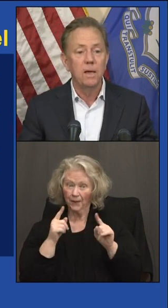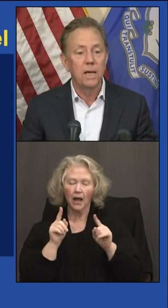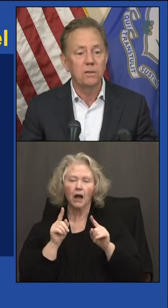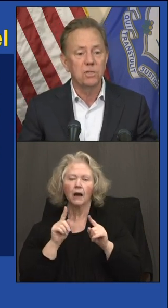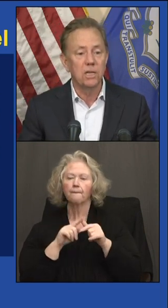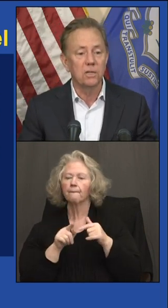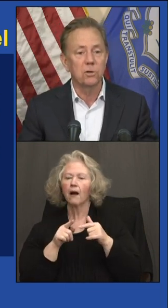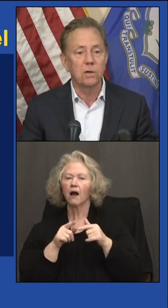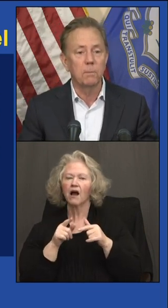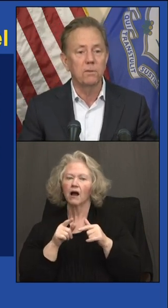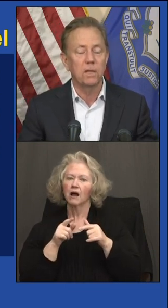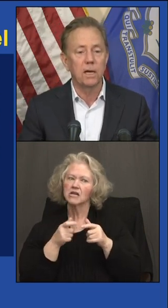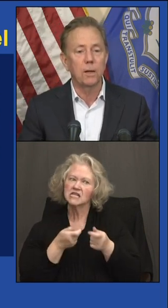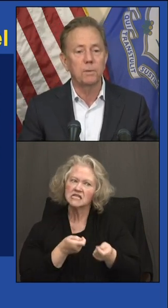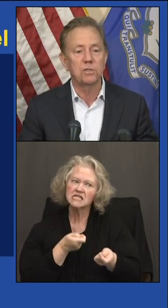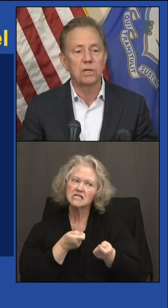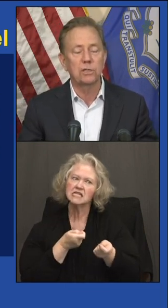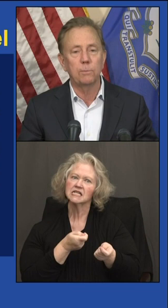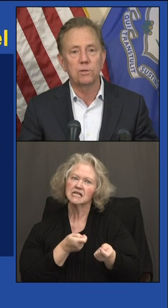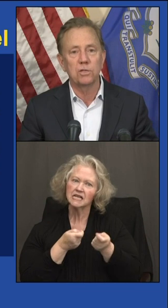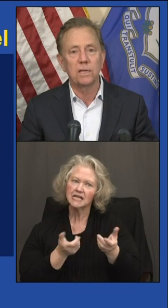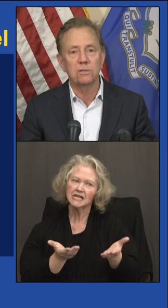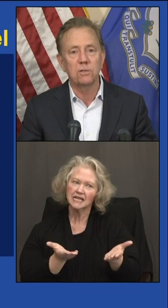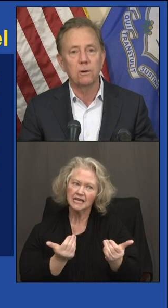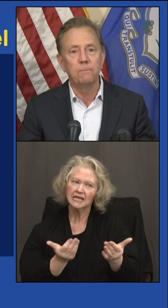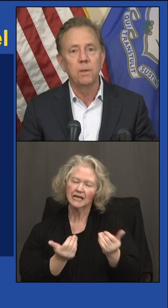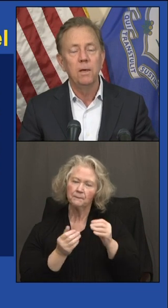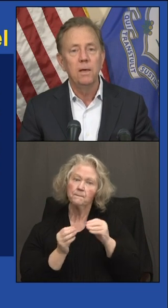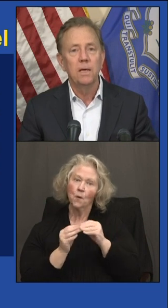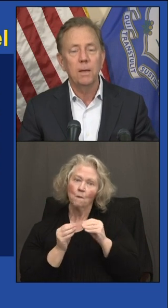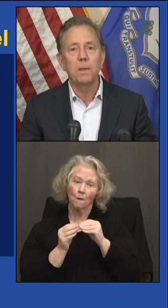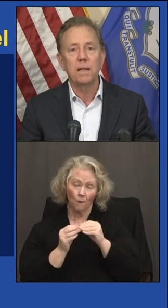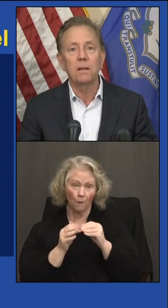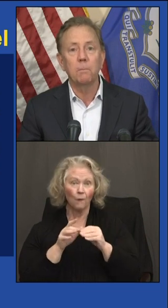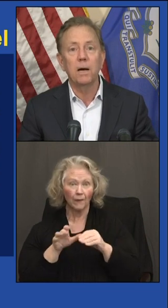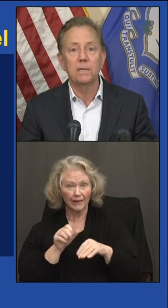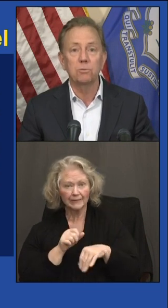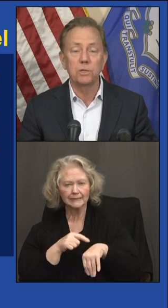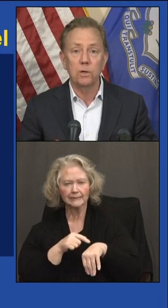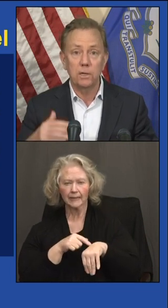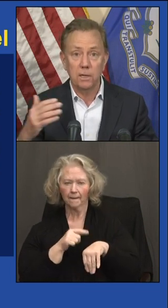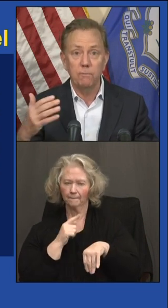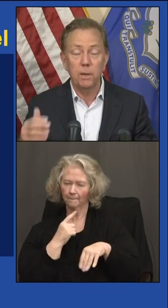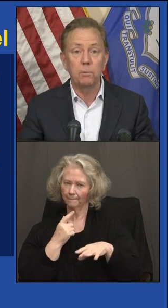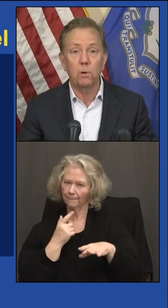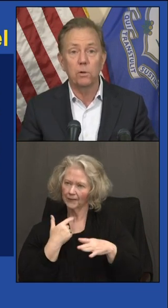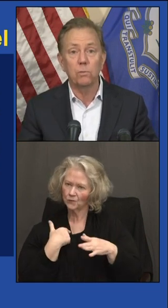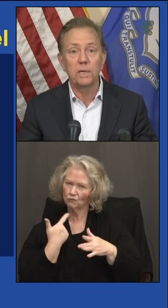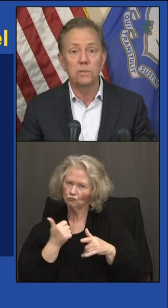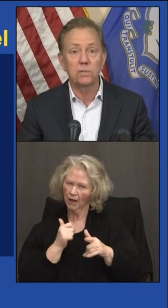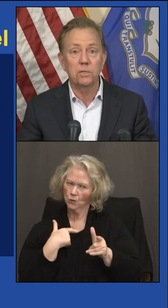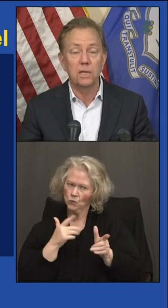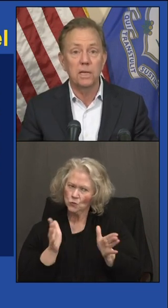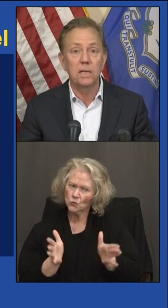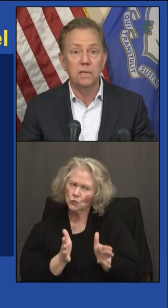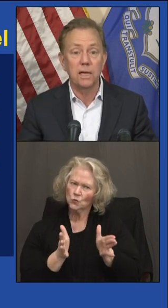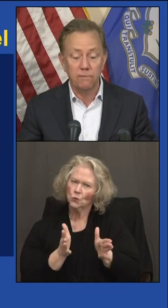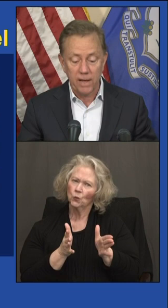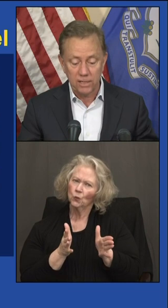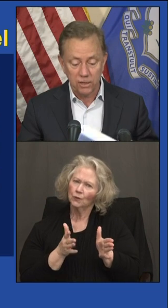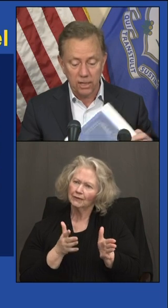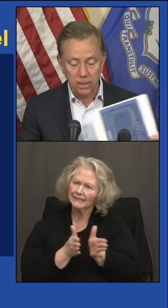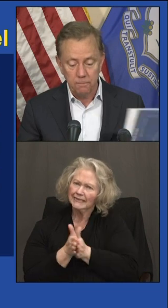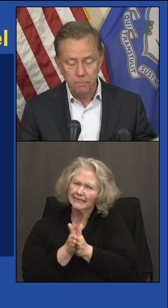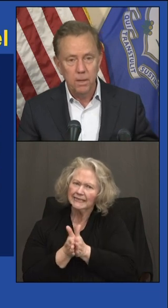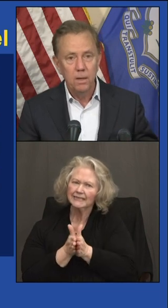And you see that it took a month to get up to 60 percent. So keep that in mind as we try and give people all the reasons they need to